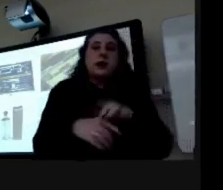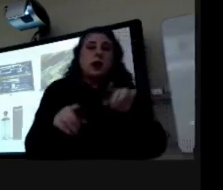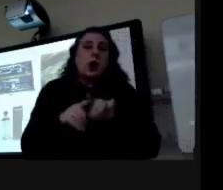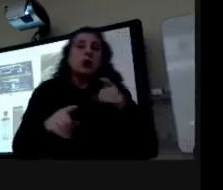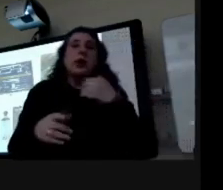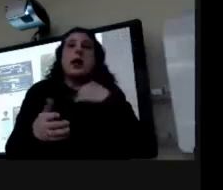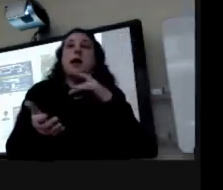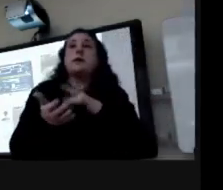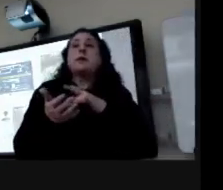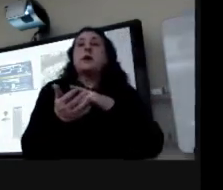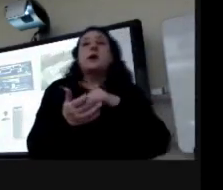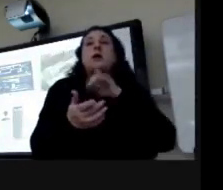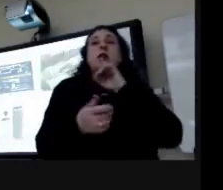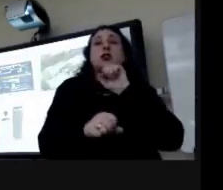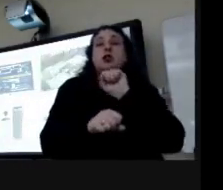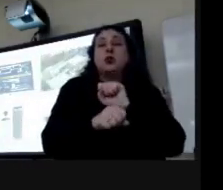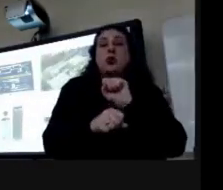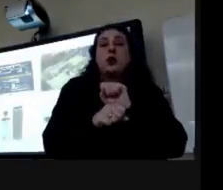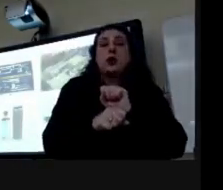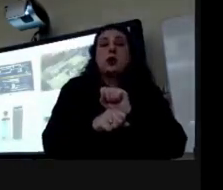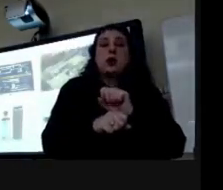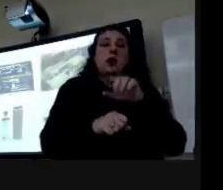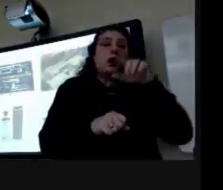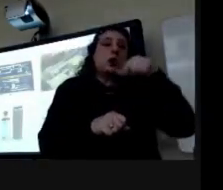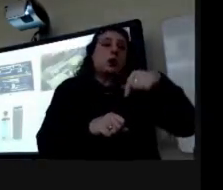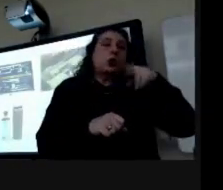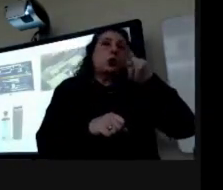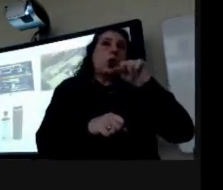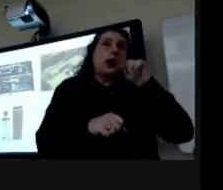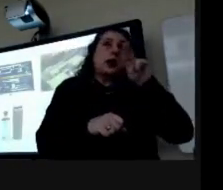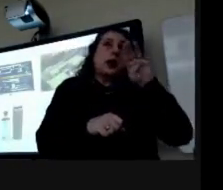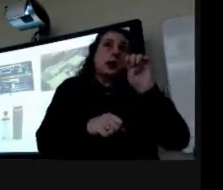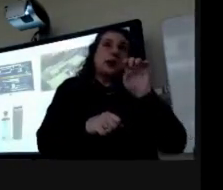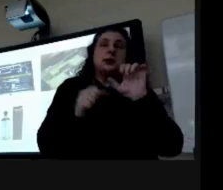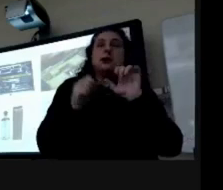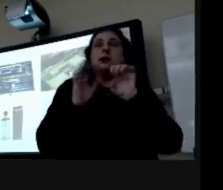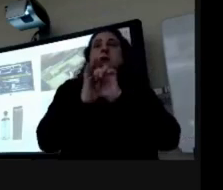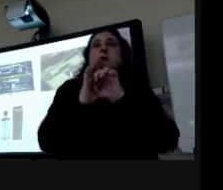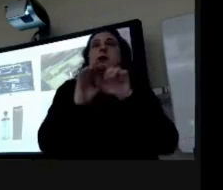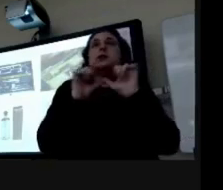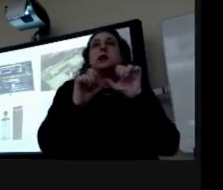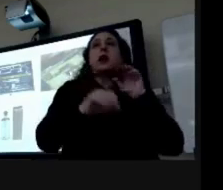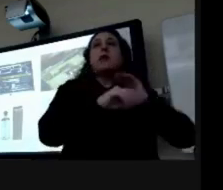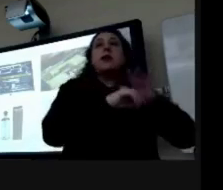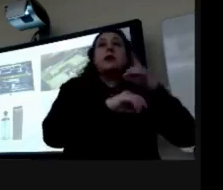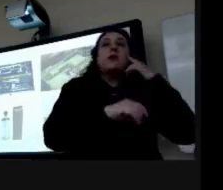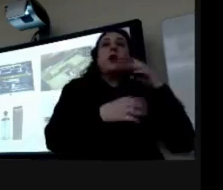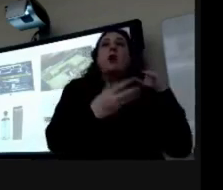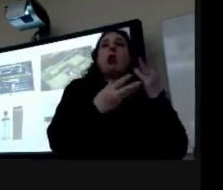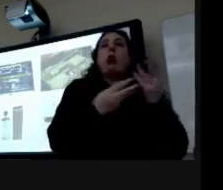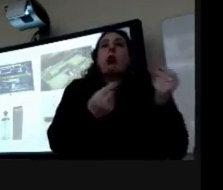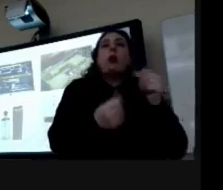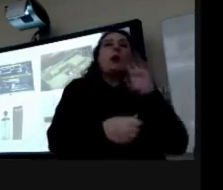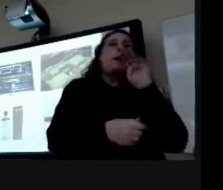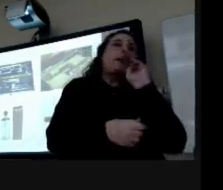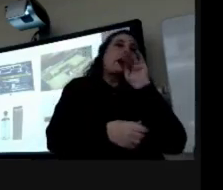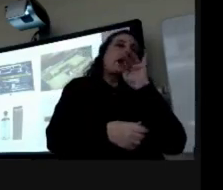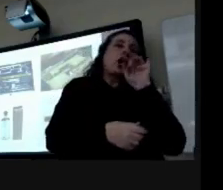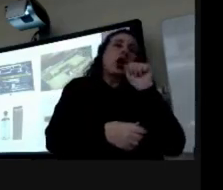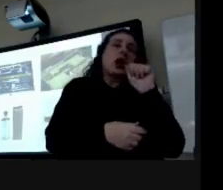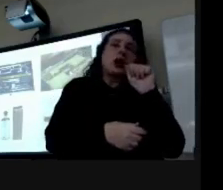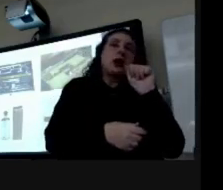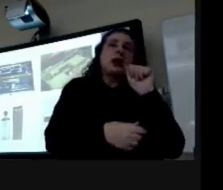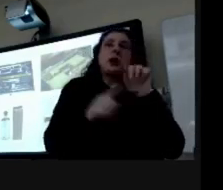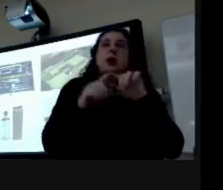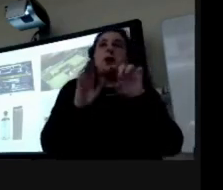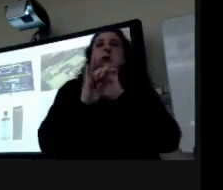also had medicines that actually worked they had quinine for example which is still effective for malaria another example